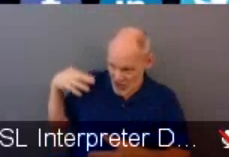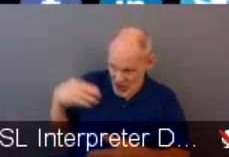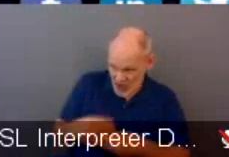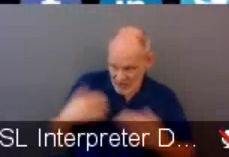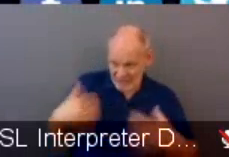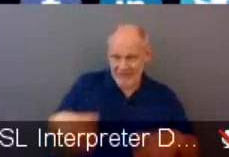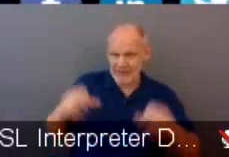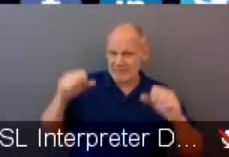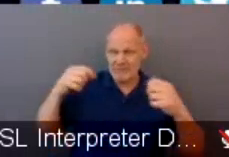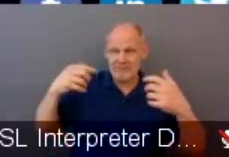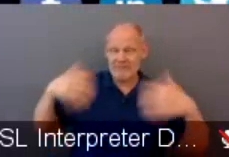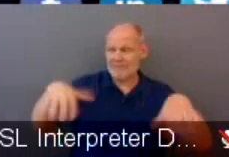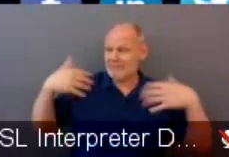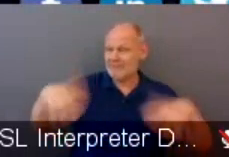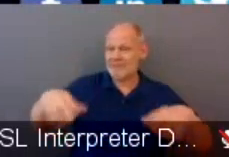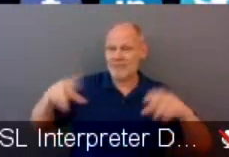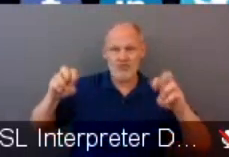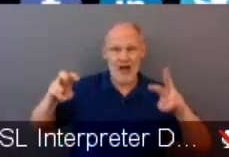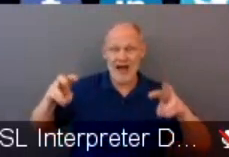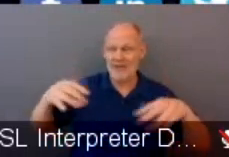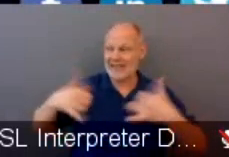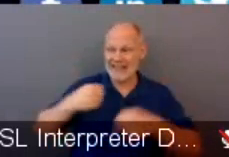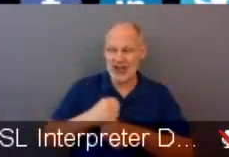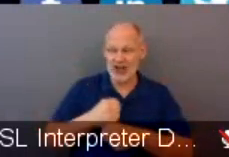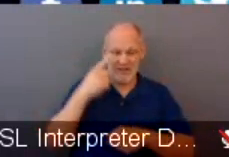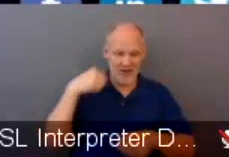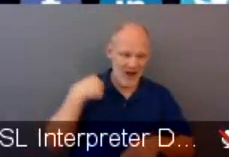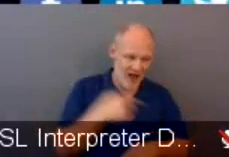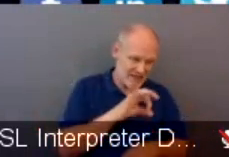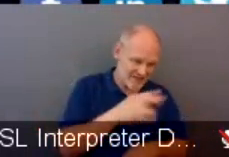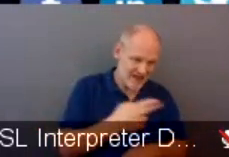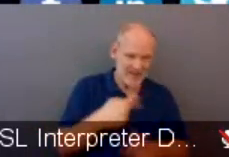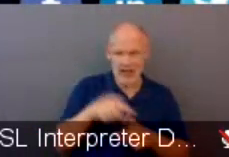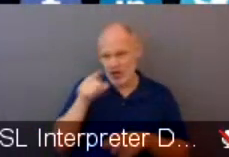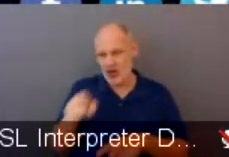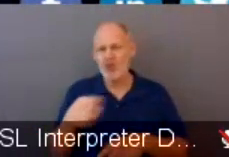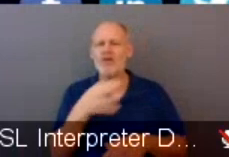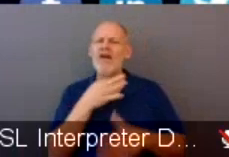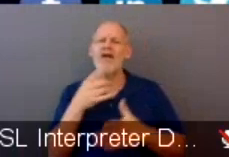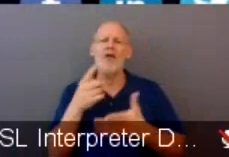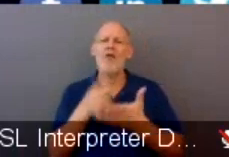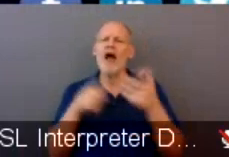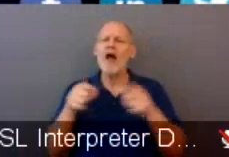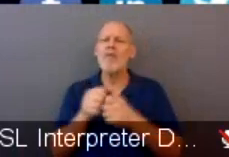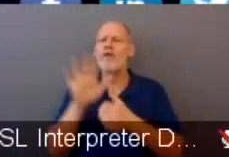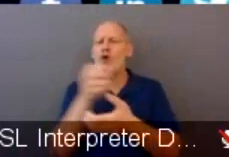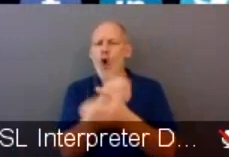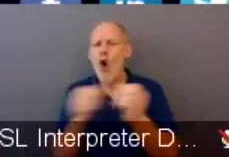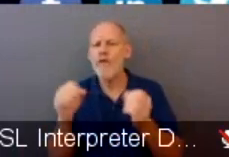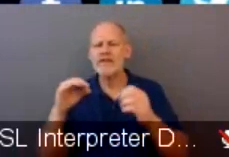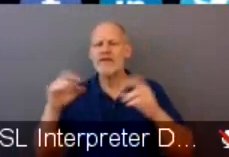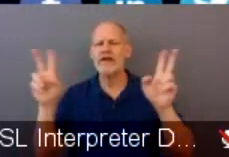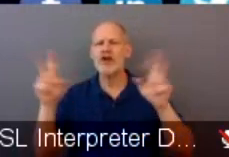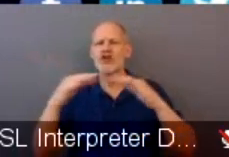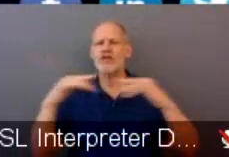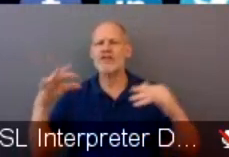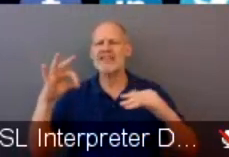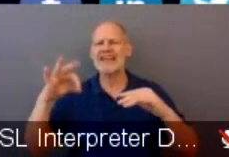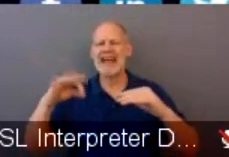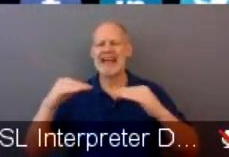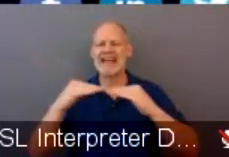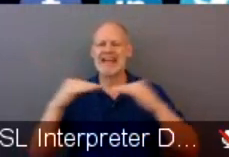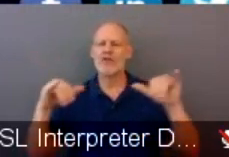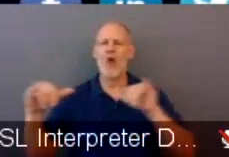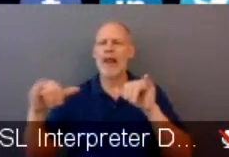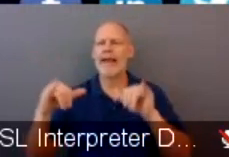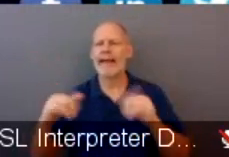Hutch. Tell us, what is the Office of Diversity, Equity and Inclusion doing now? And where are you? And where's it gone from when